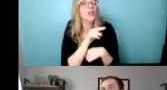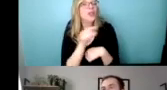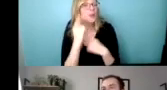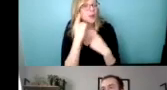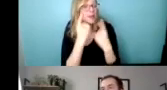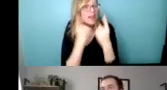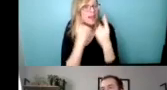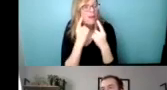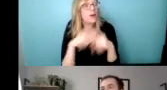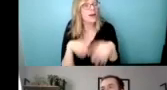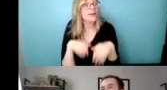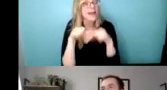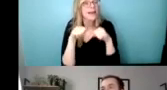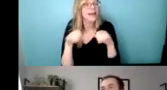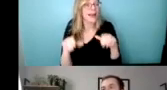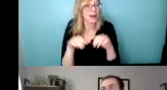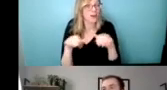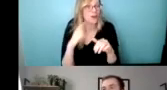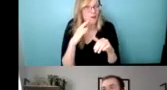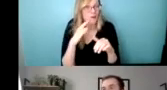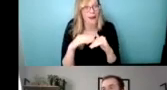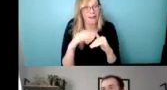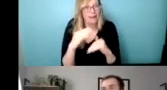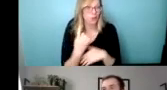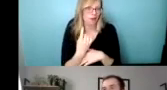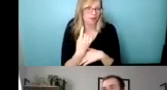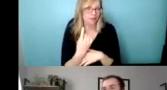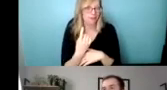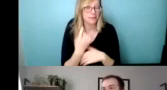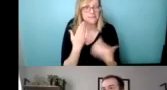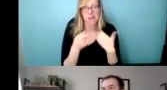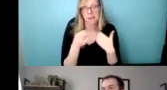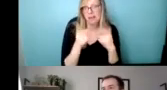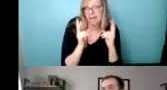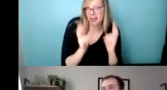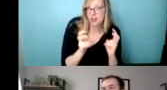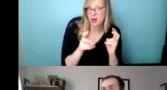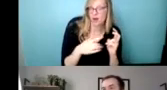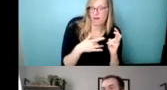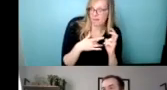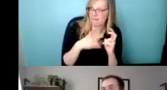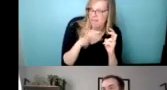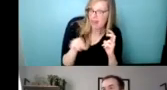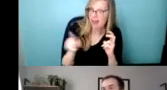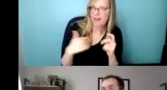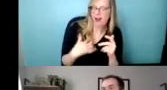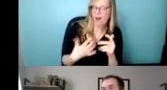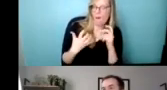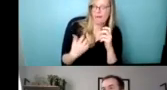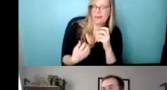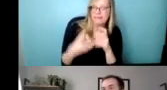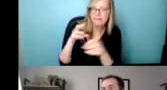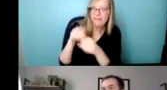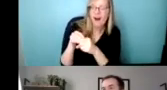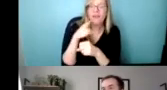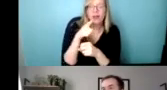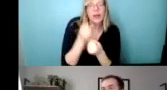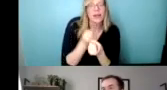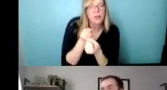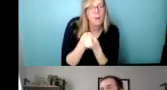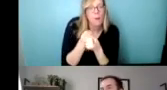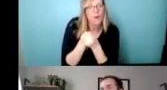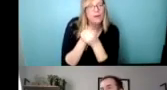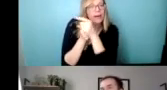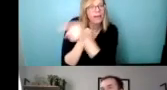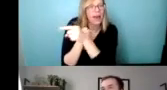Uh, and maybe that action will be, it's an issue that you want to get involved with and you'll reach out, uh, to support that coalition or, or group that's